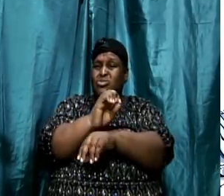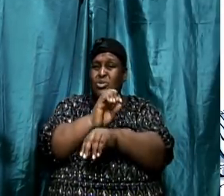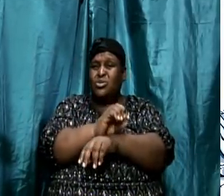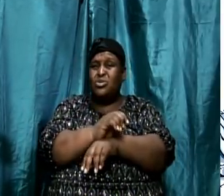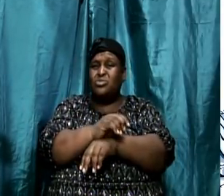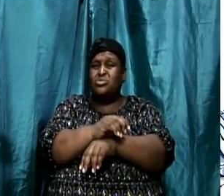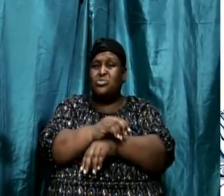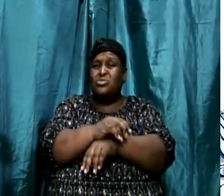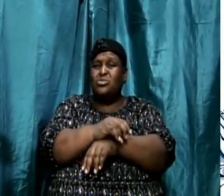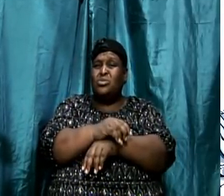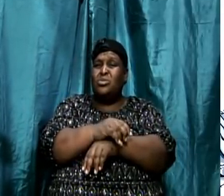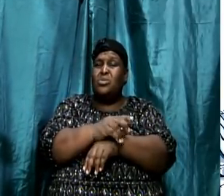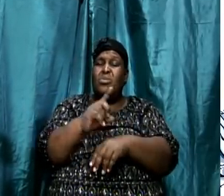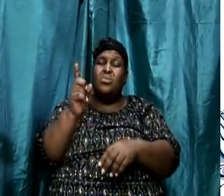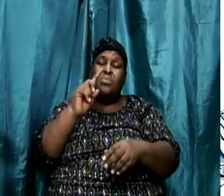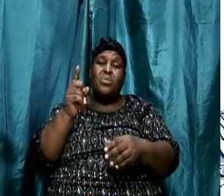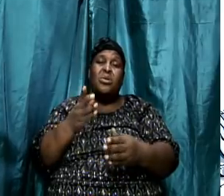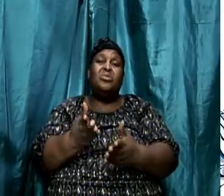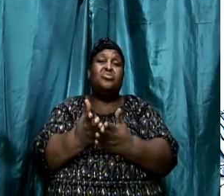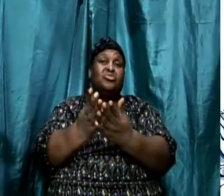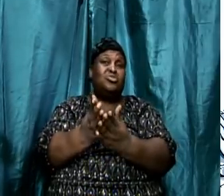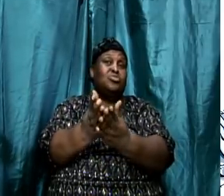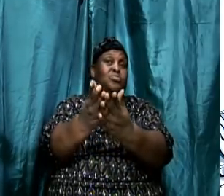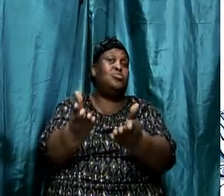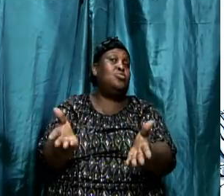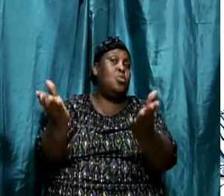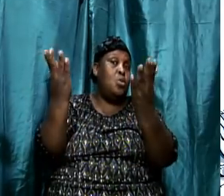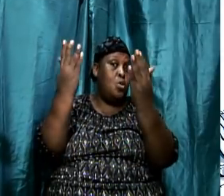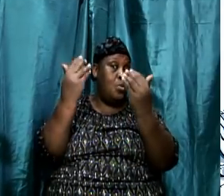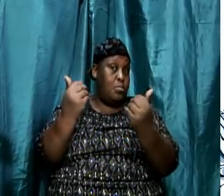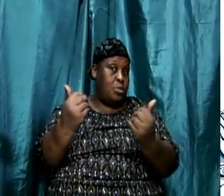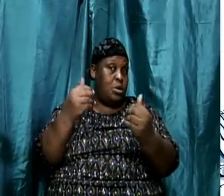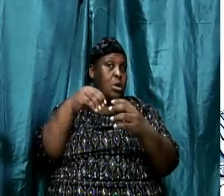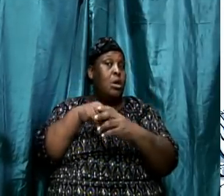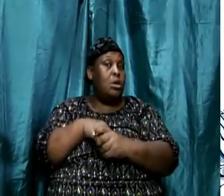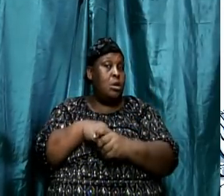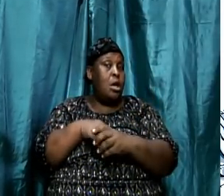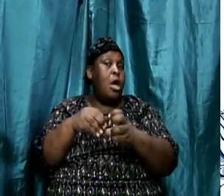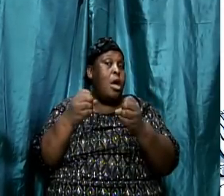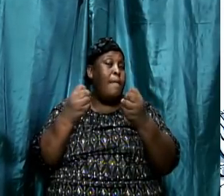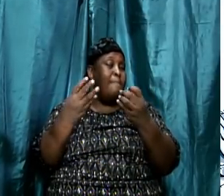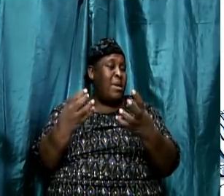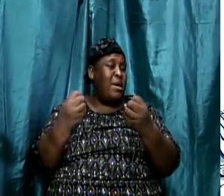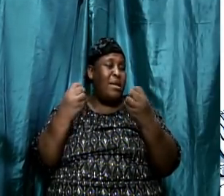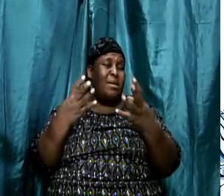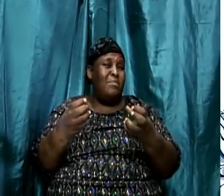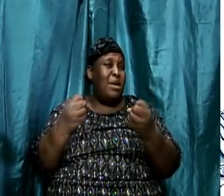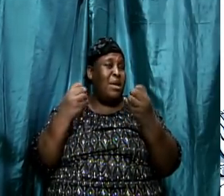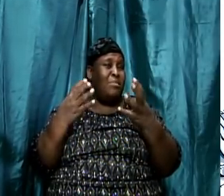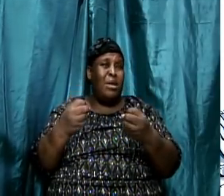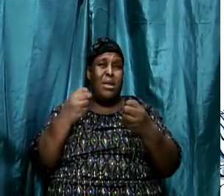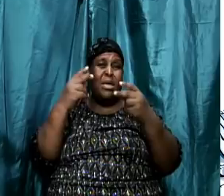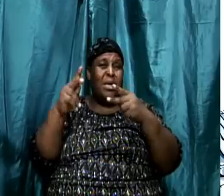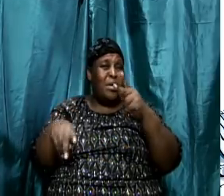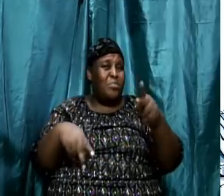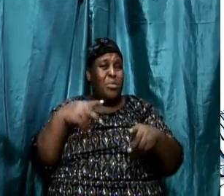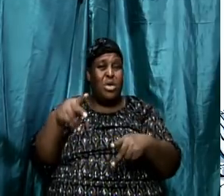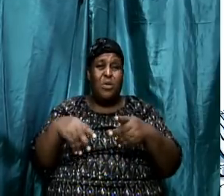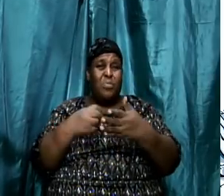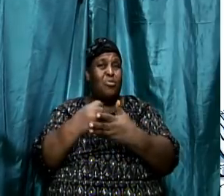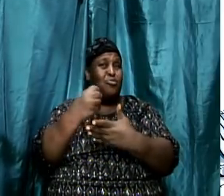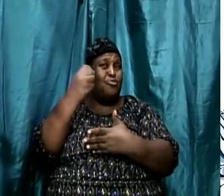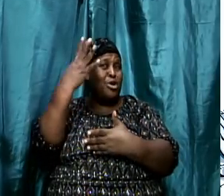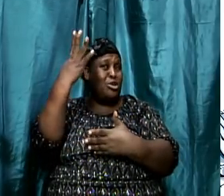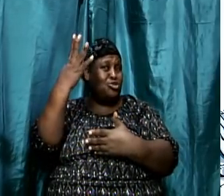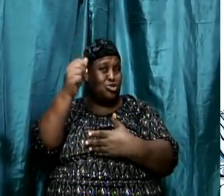port area where ships would come in. So you know what would have happened? A lot of people would have passed through. Rich people would have passed through. Think about all the